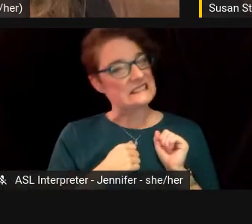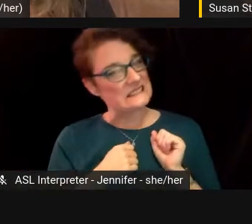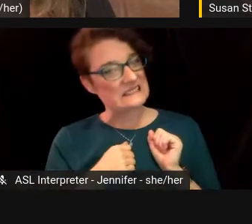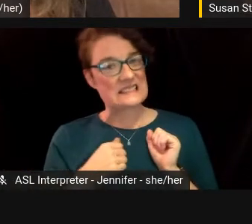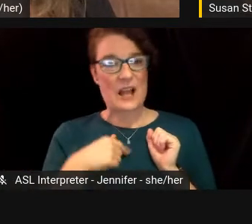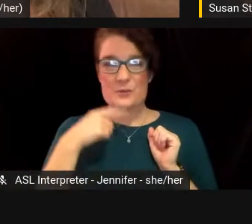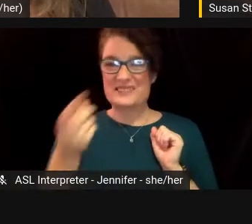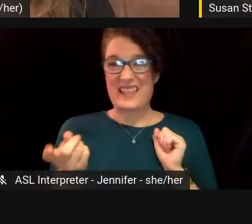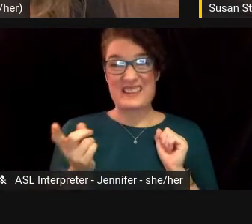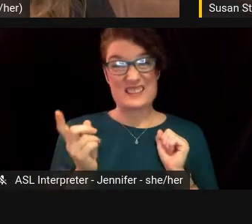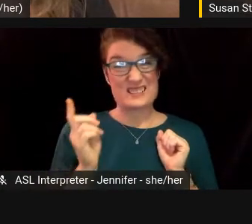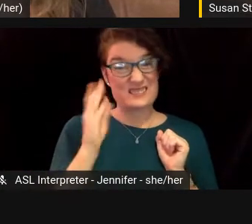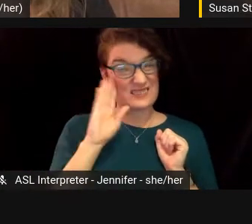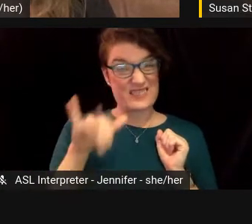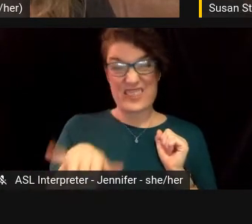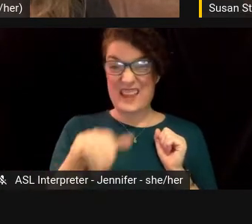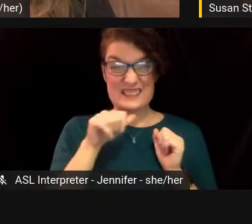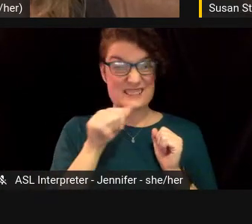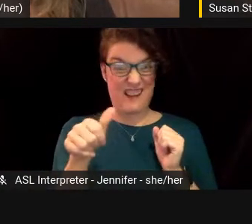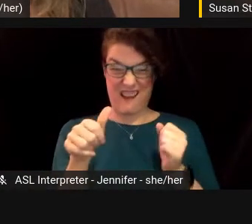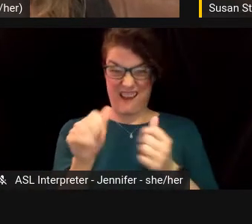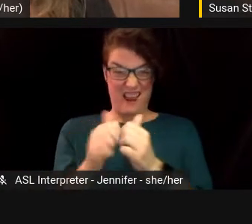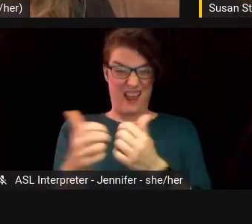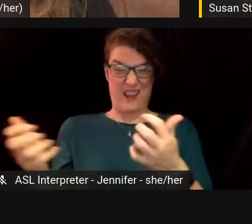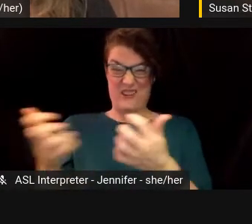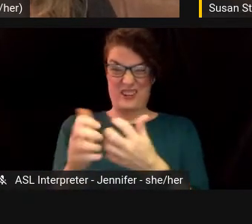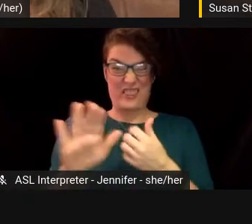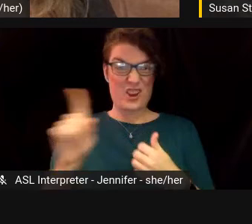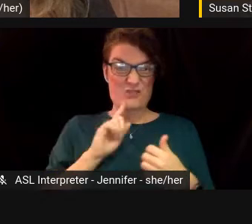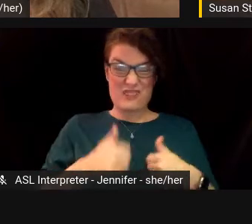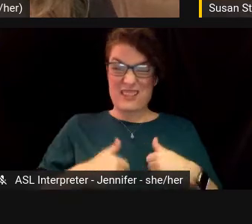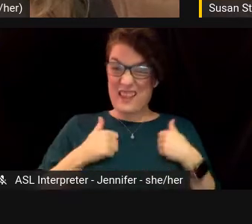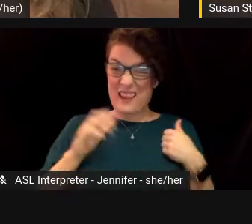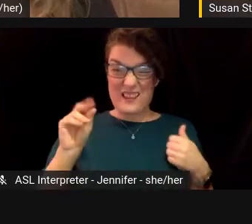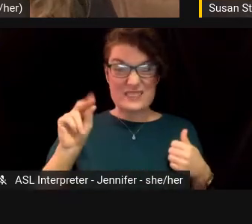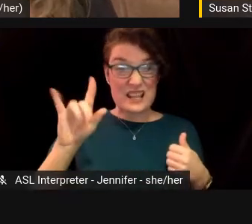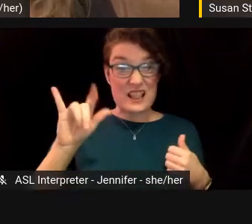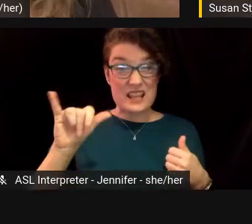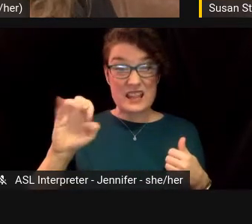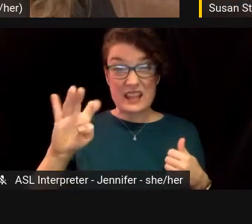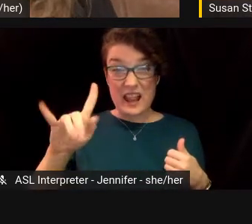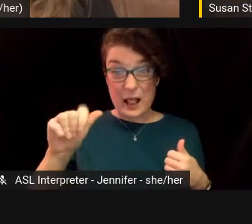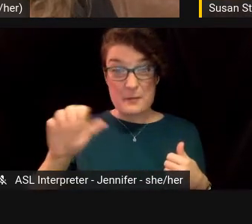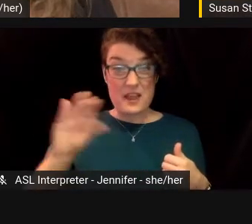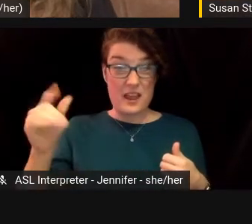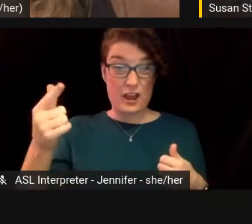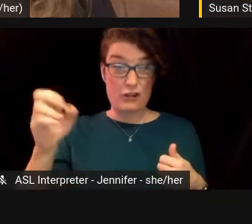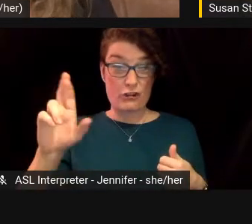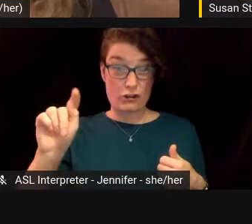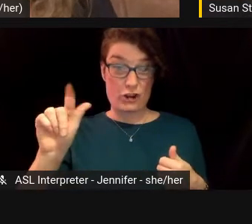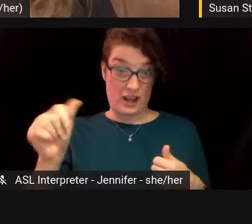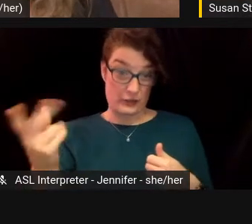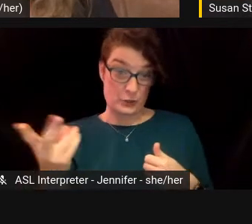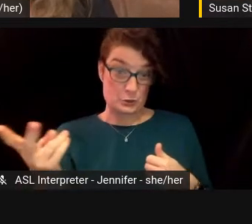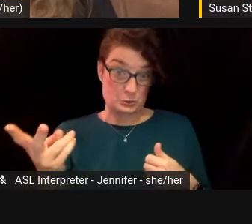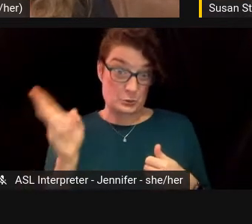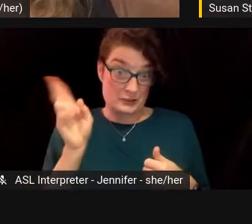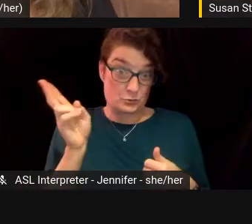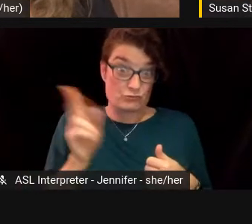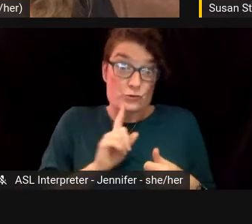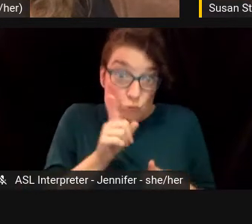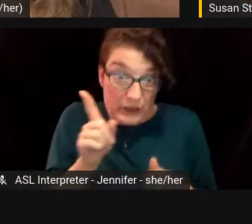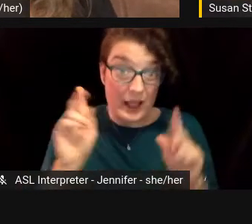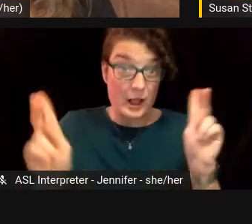that wasn't what those people's real lives were like. It's like Lily Elba and Goethe Degener, the two historical people that the story